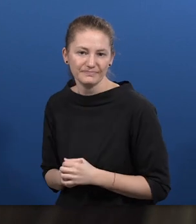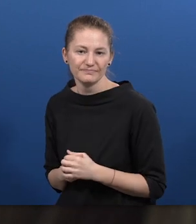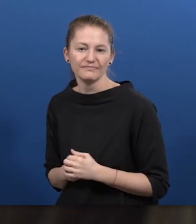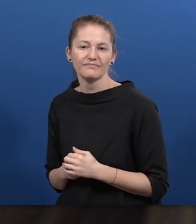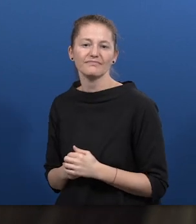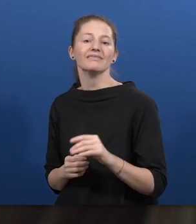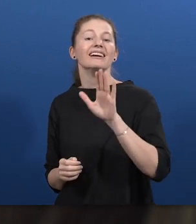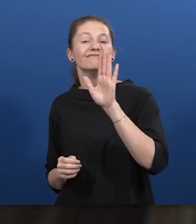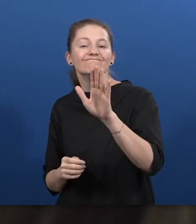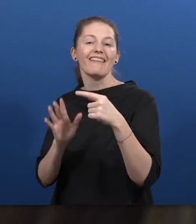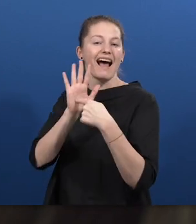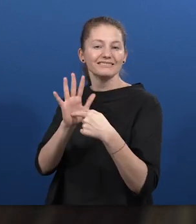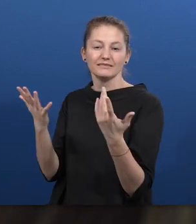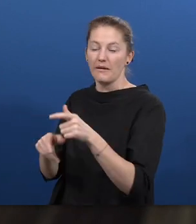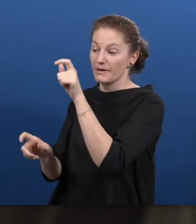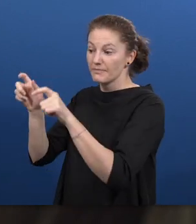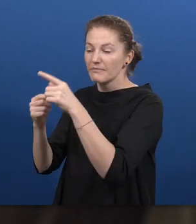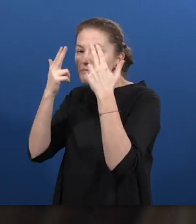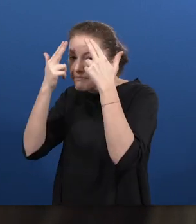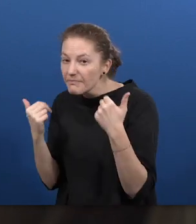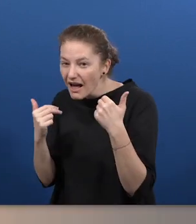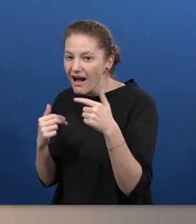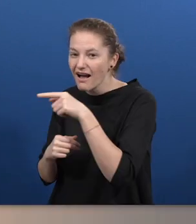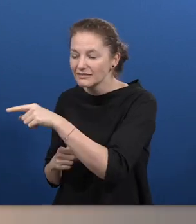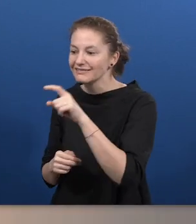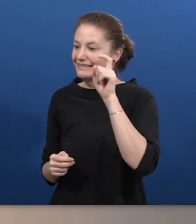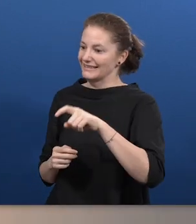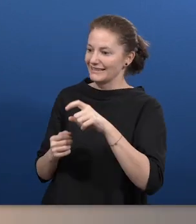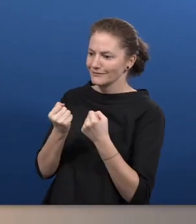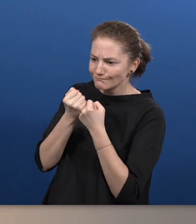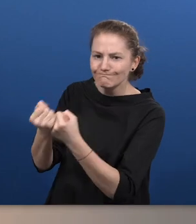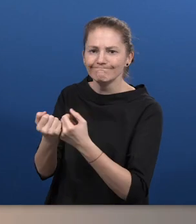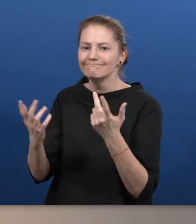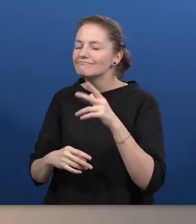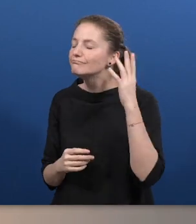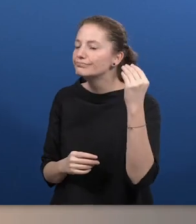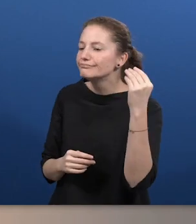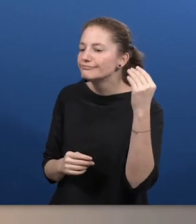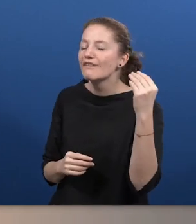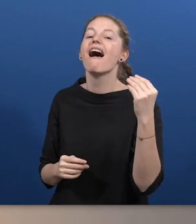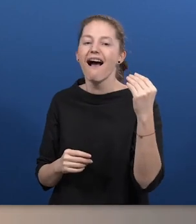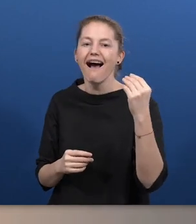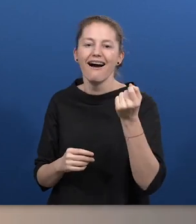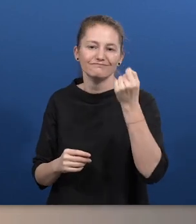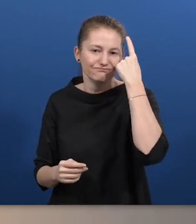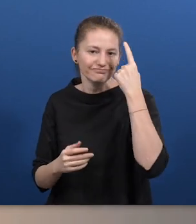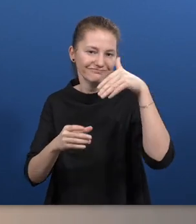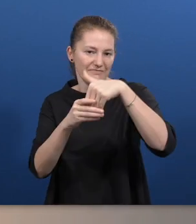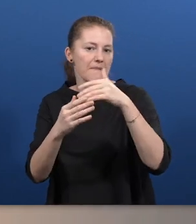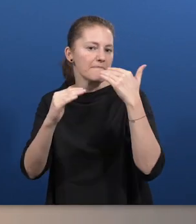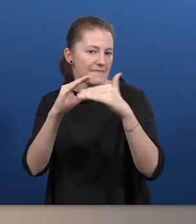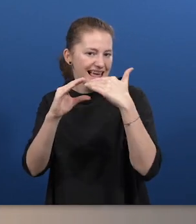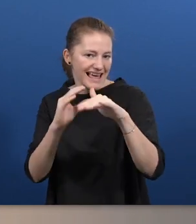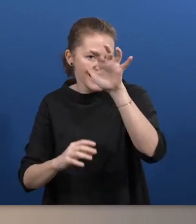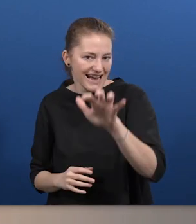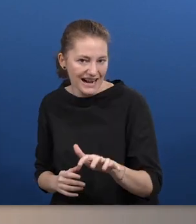emails, their texts, their information read out to them. But equally well, if you're getting an email whilst you're driving or